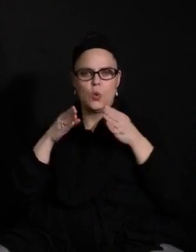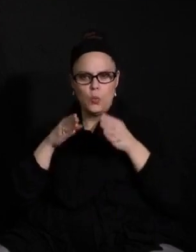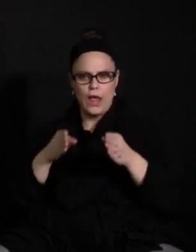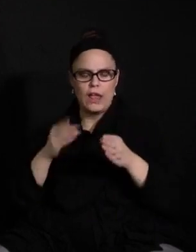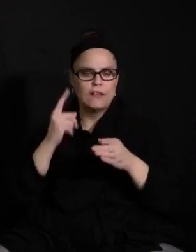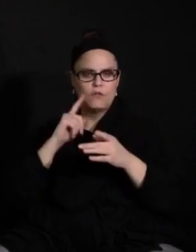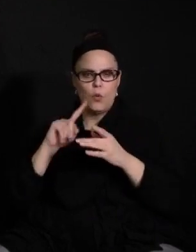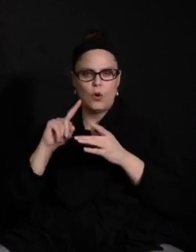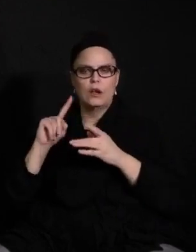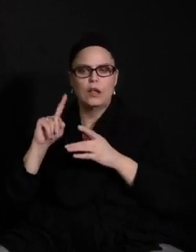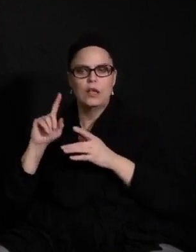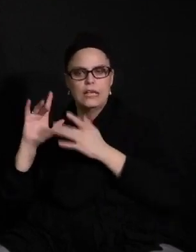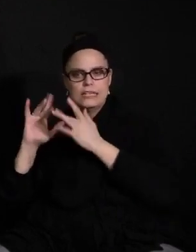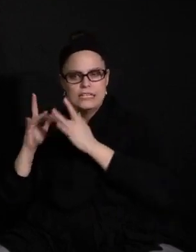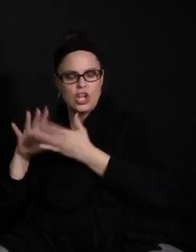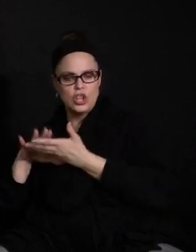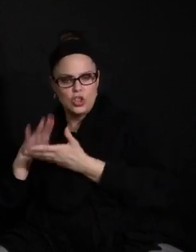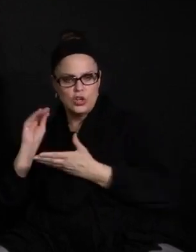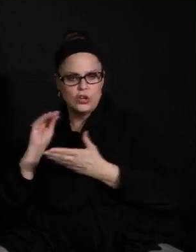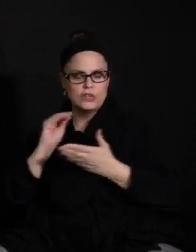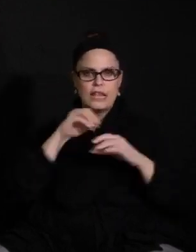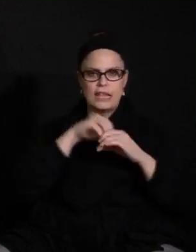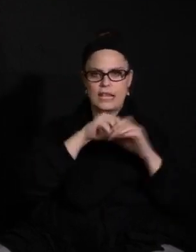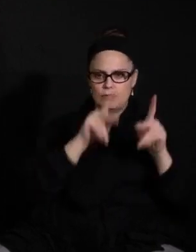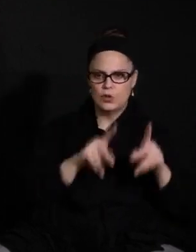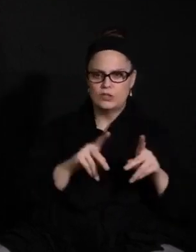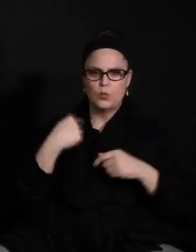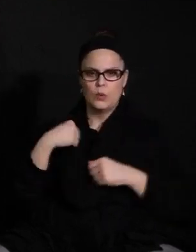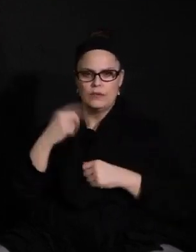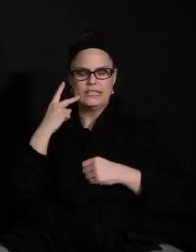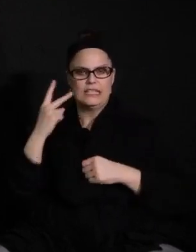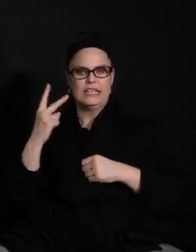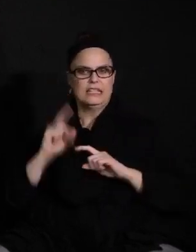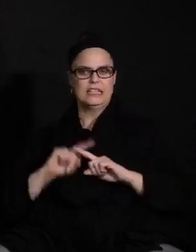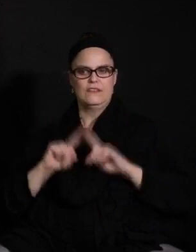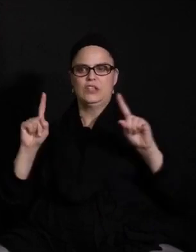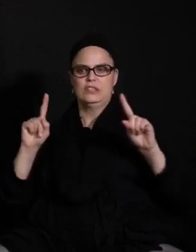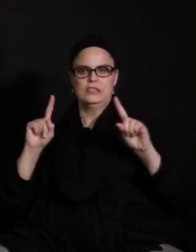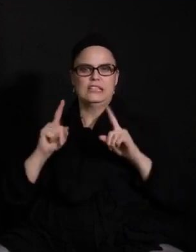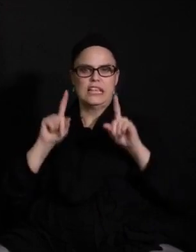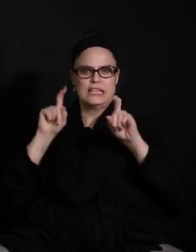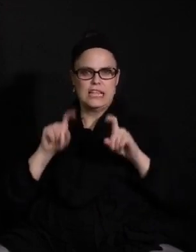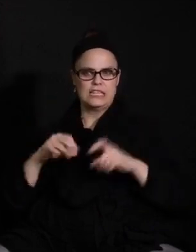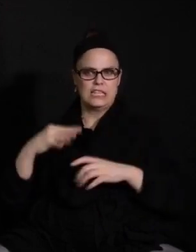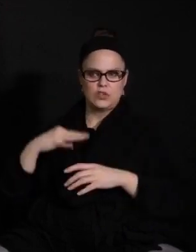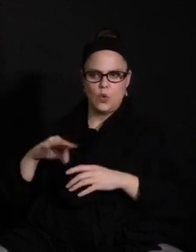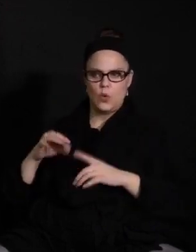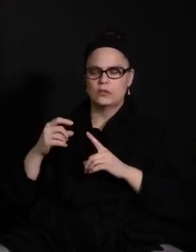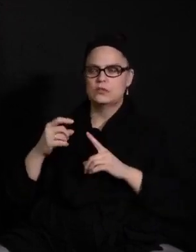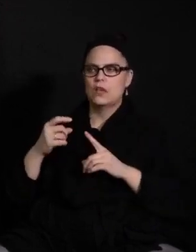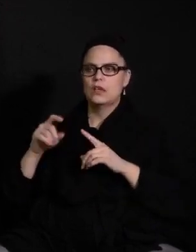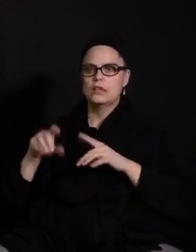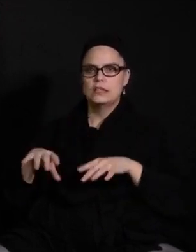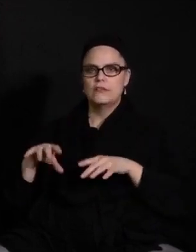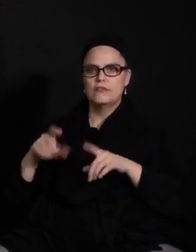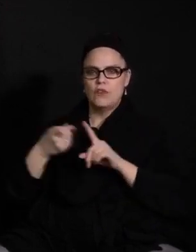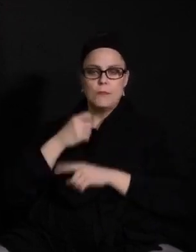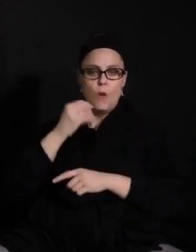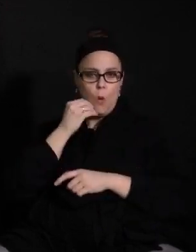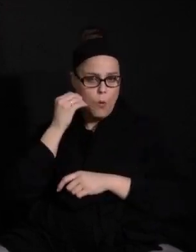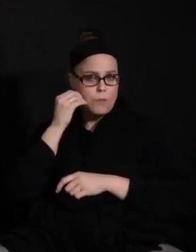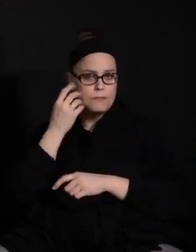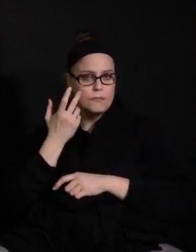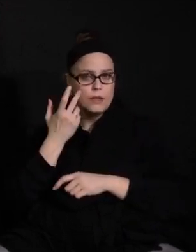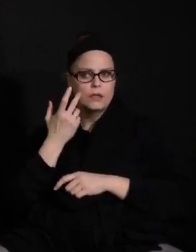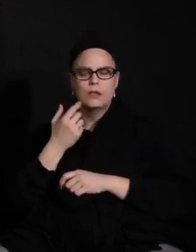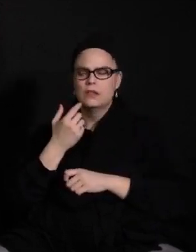person learners? I'm back and already seeing the discrepancies in some of our fast testing scores taken from home. Dr. J if